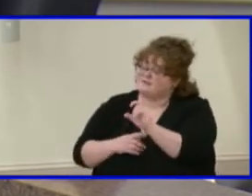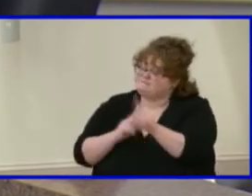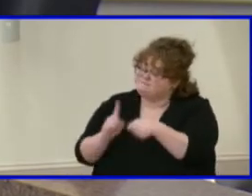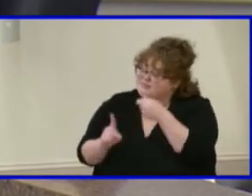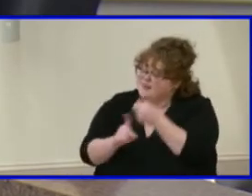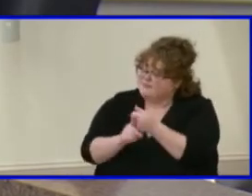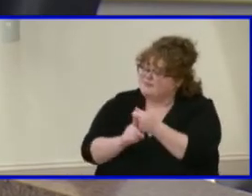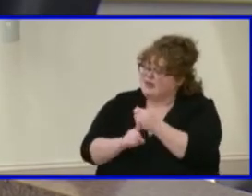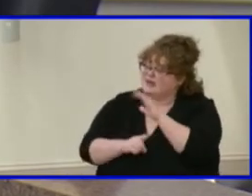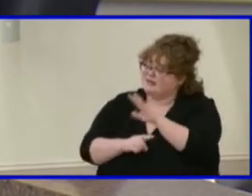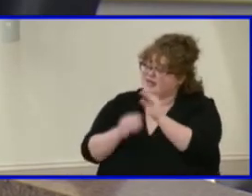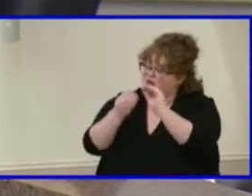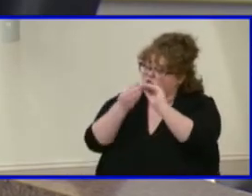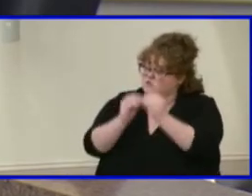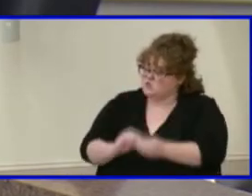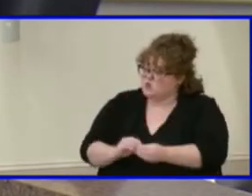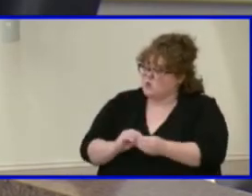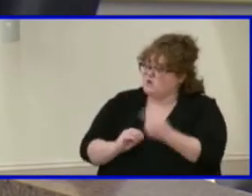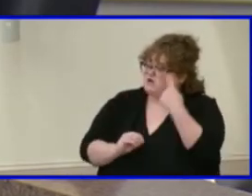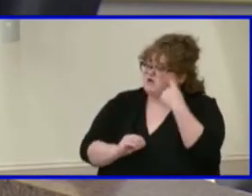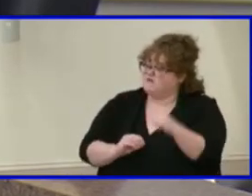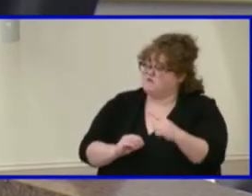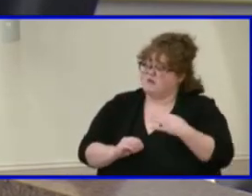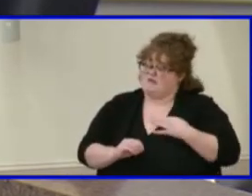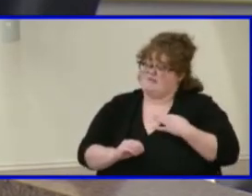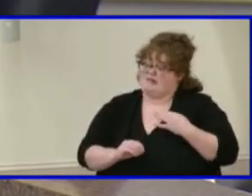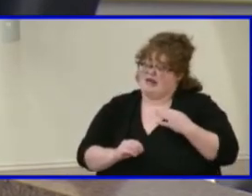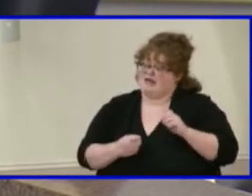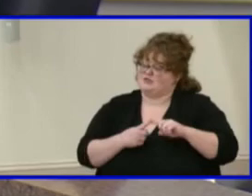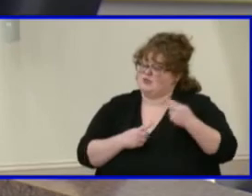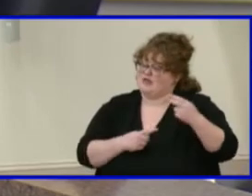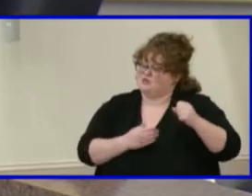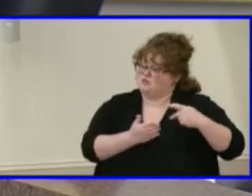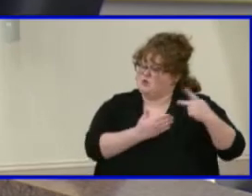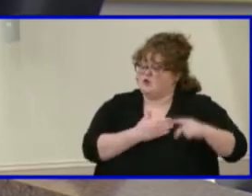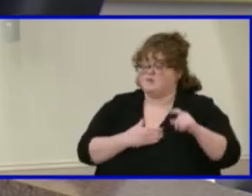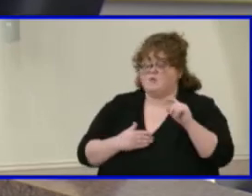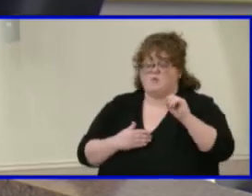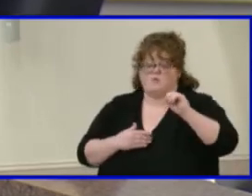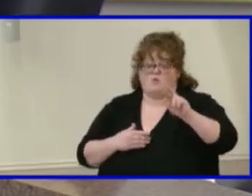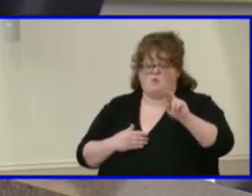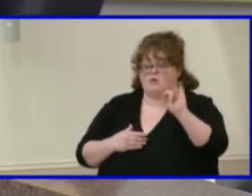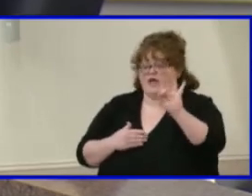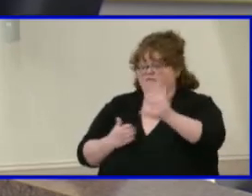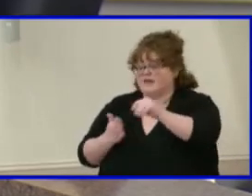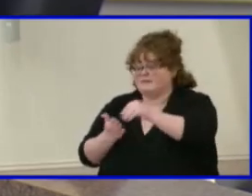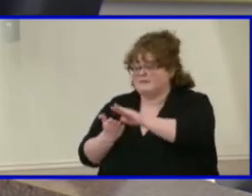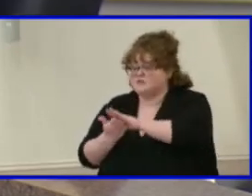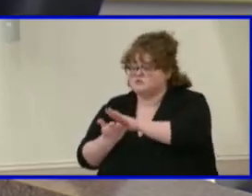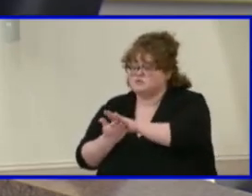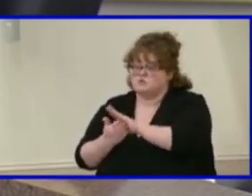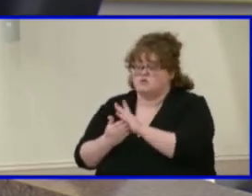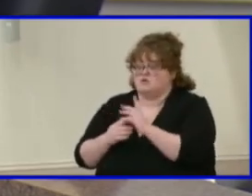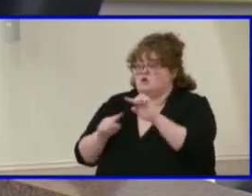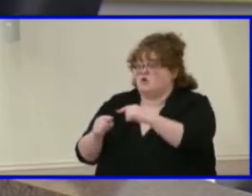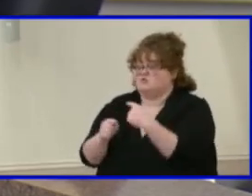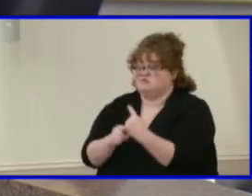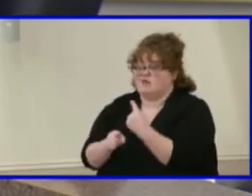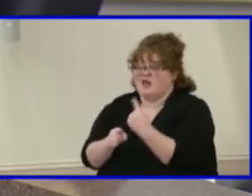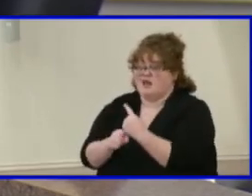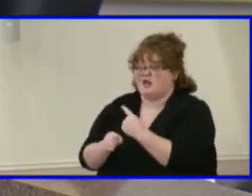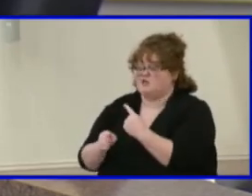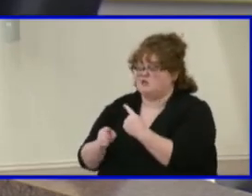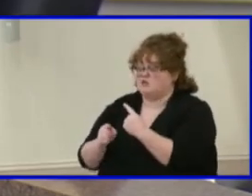or can students who are in their, their regular zoned, uh, middle school that are taking rigorous